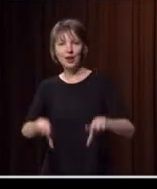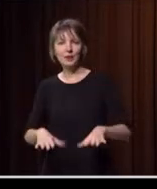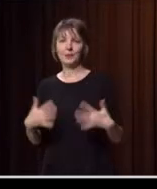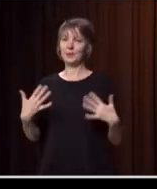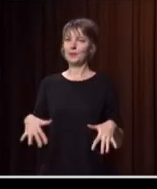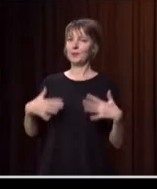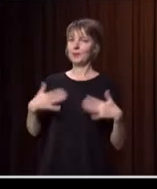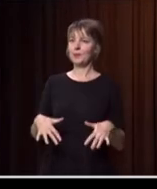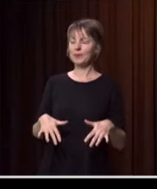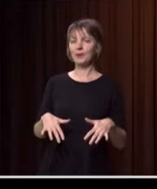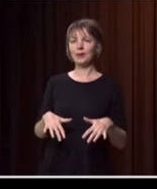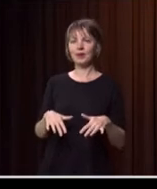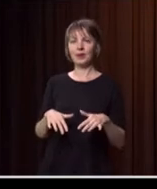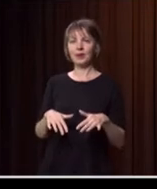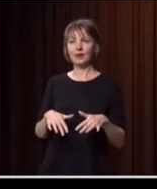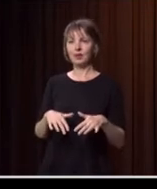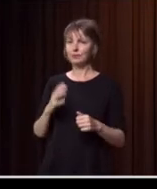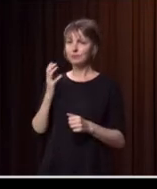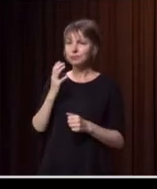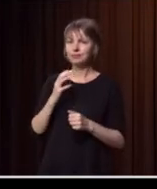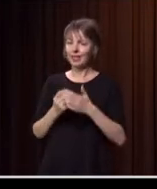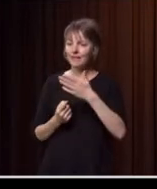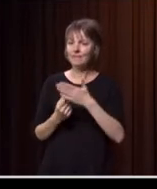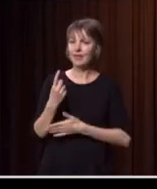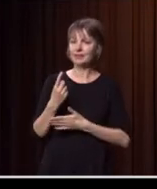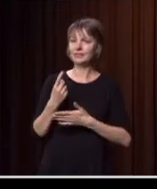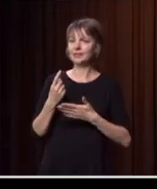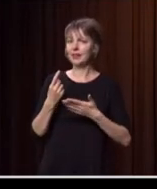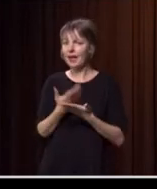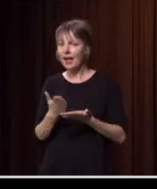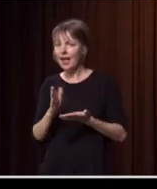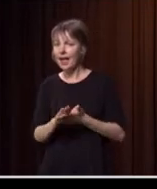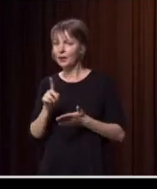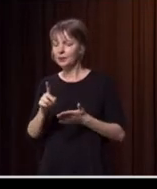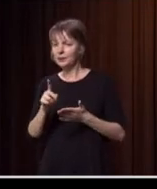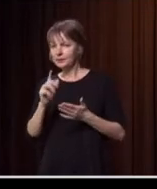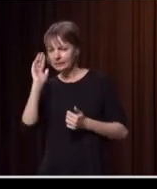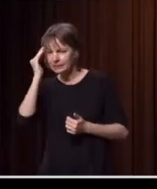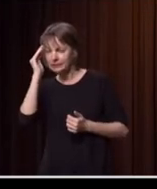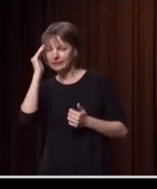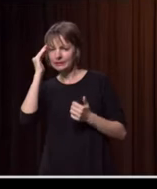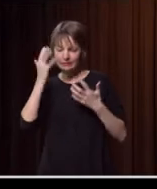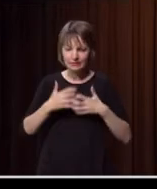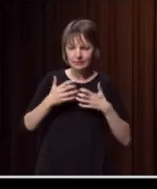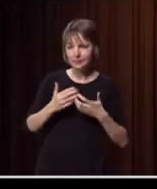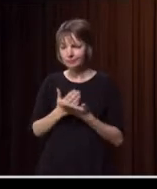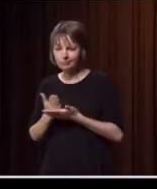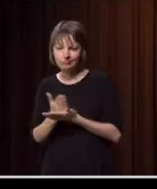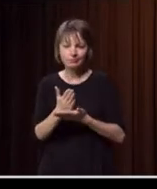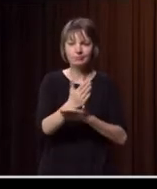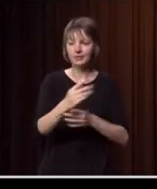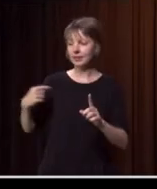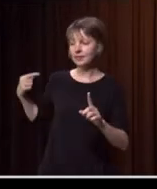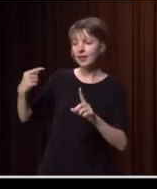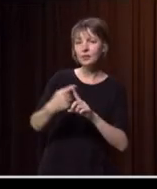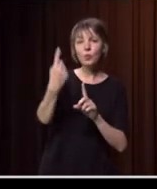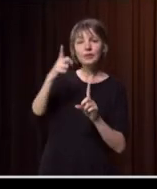extraordinary event in relation to how you navigated the past year. Would you like to tell us what that